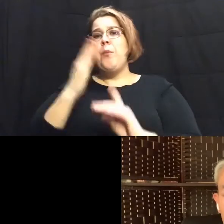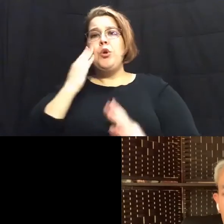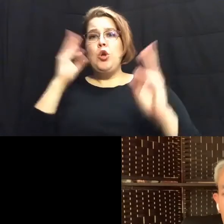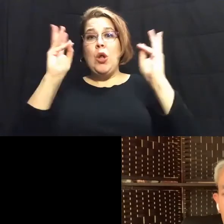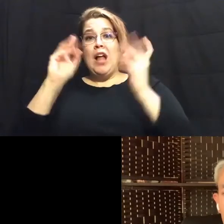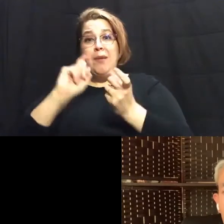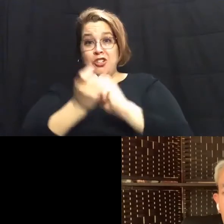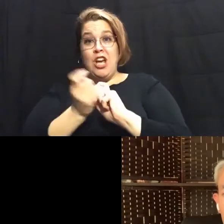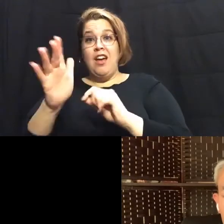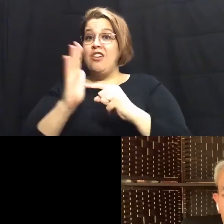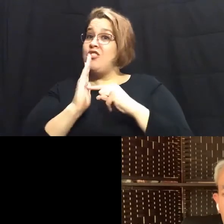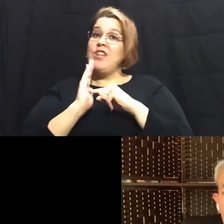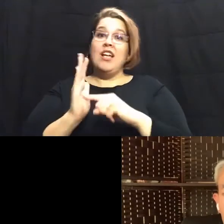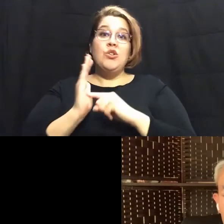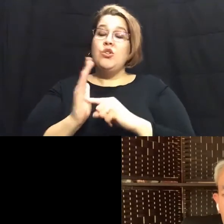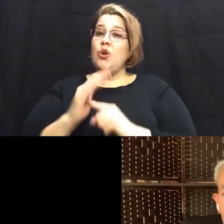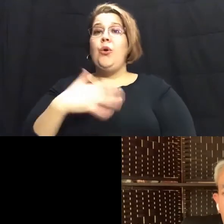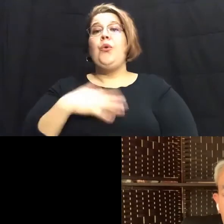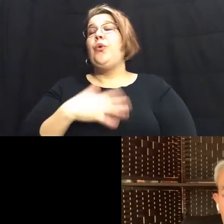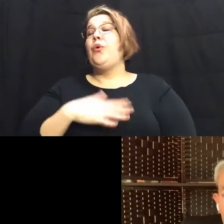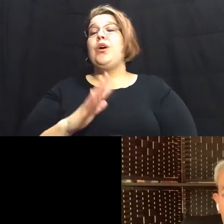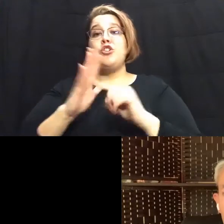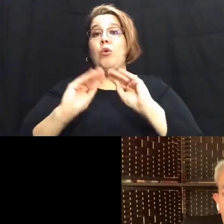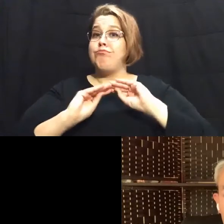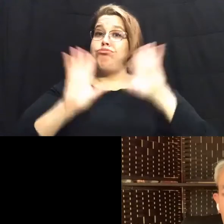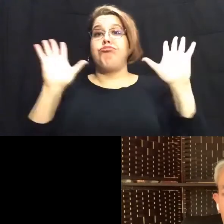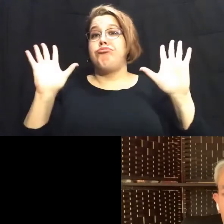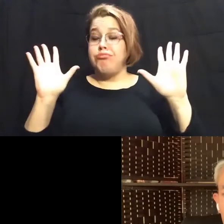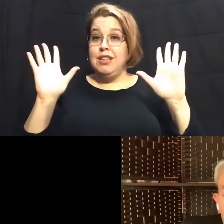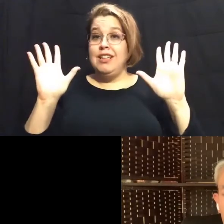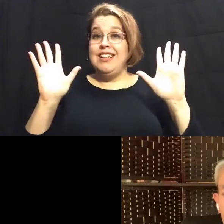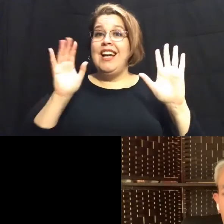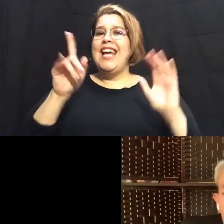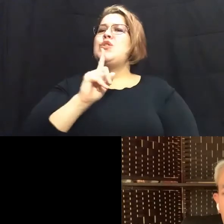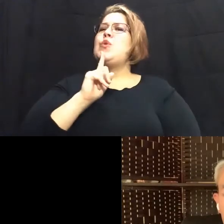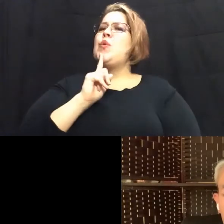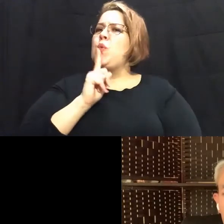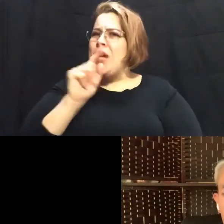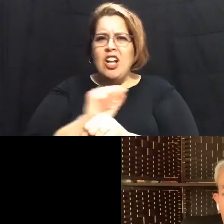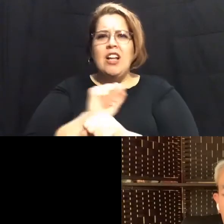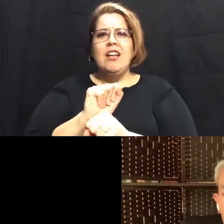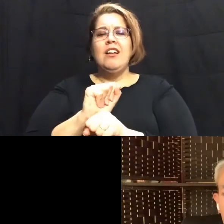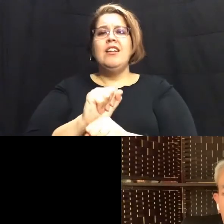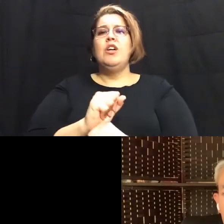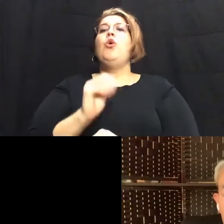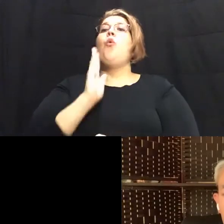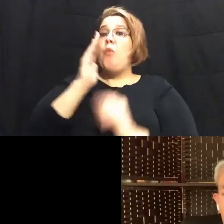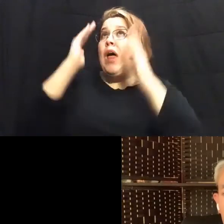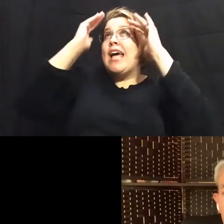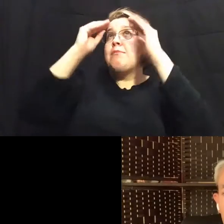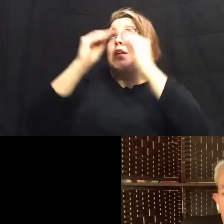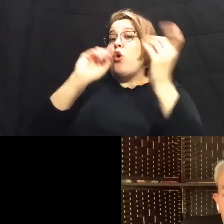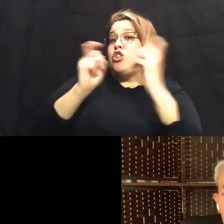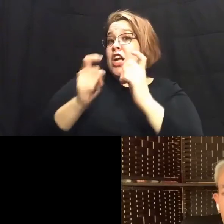showing us all too vividly that it's that it's real that we're going to expect more of it